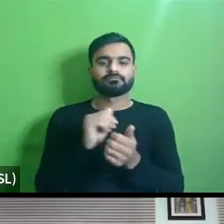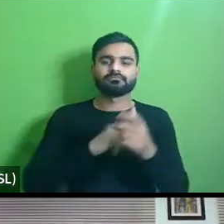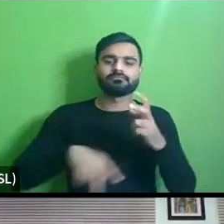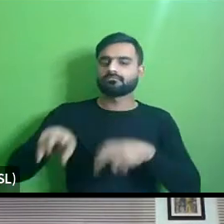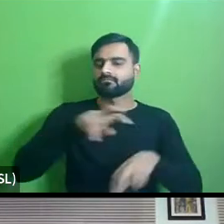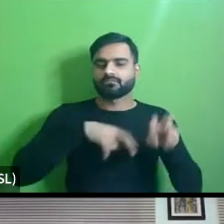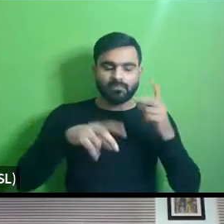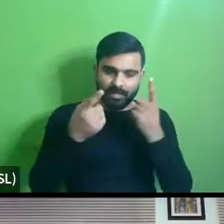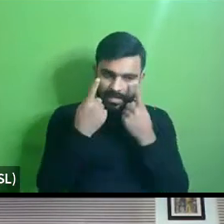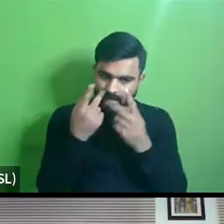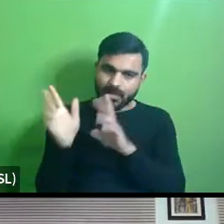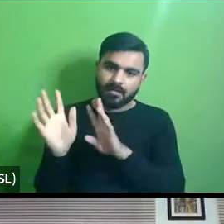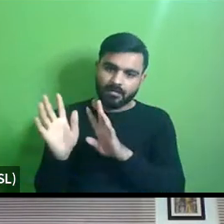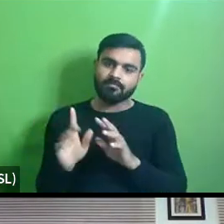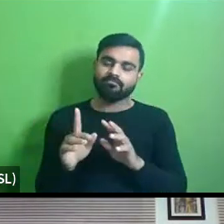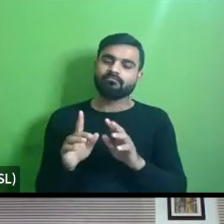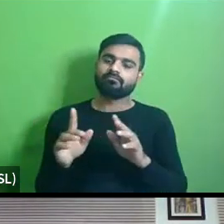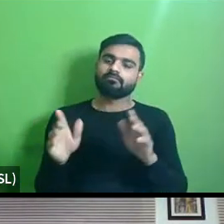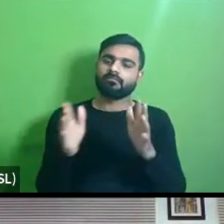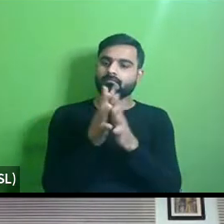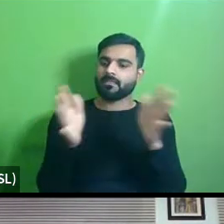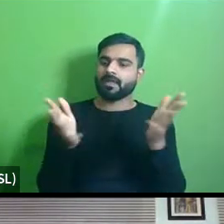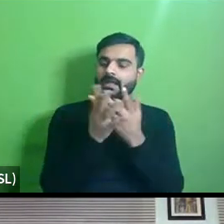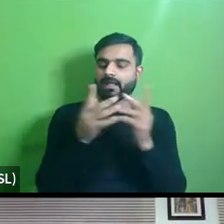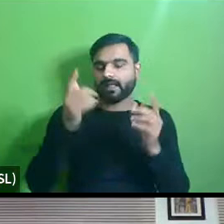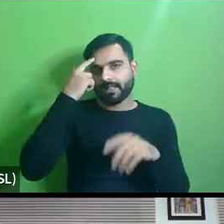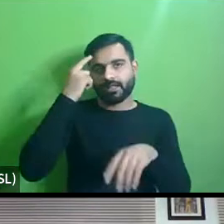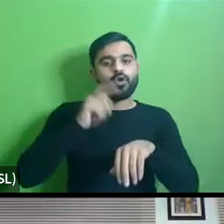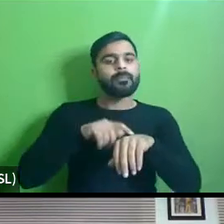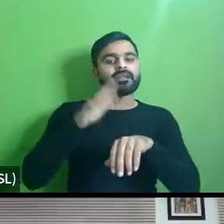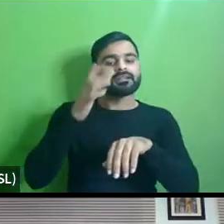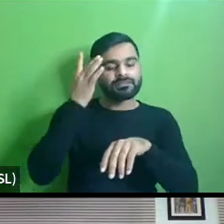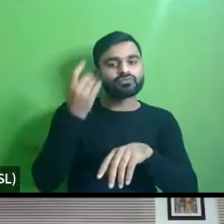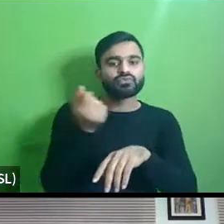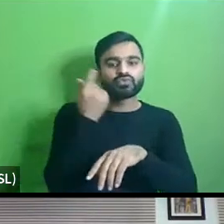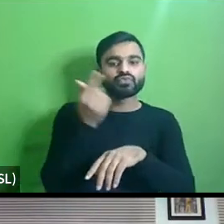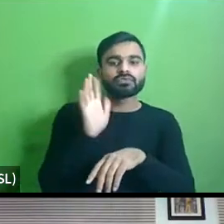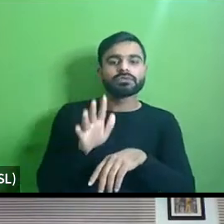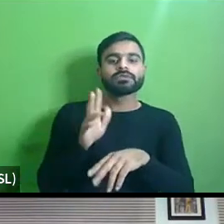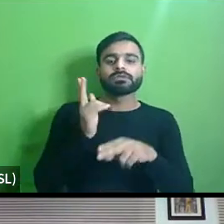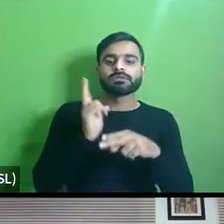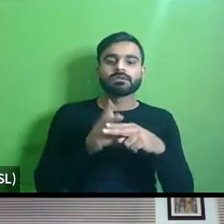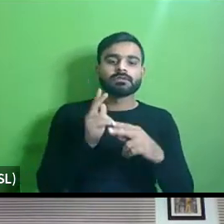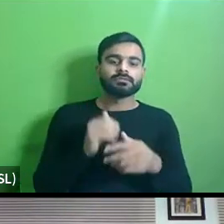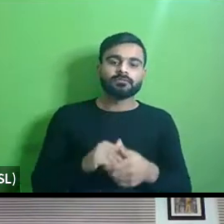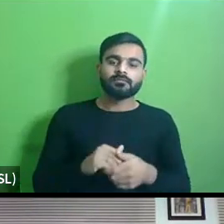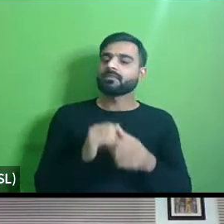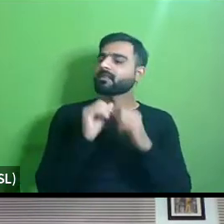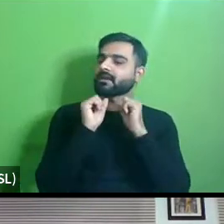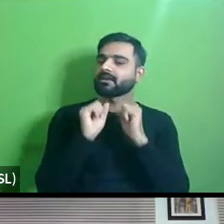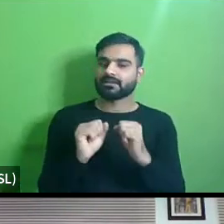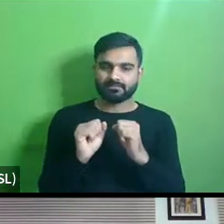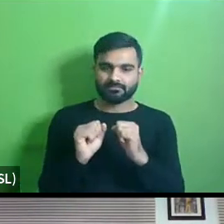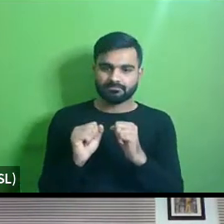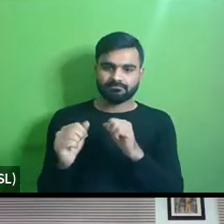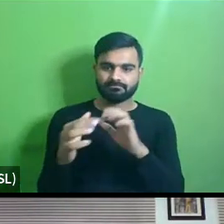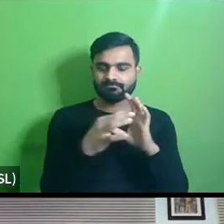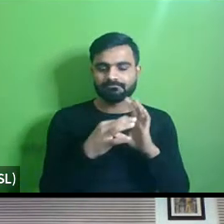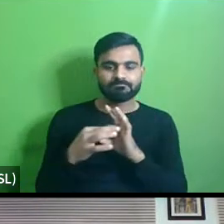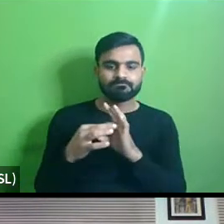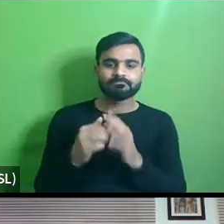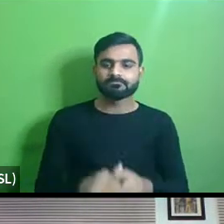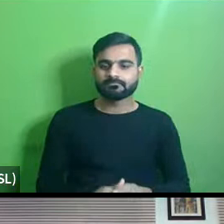uh that's like the basic commonsensical uh you know uh thing but uh typically i mean in the